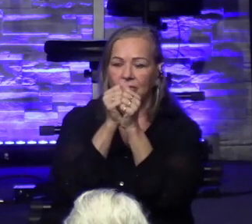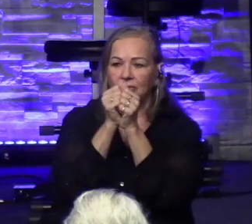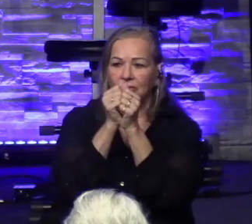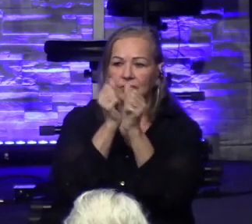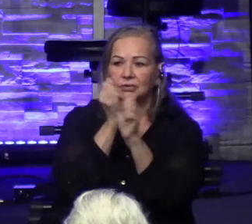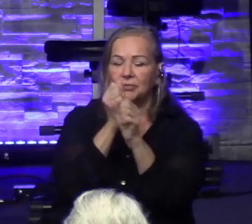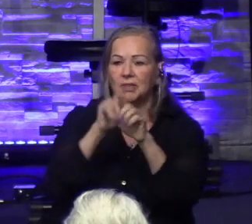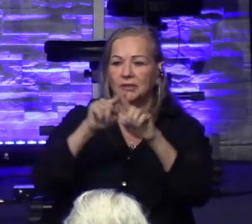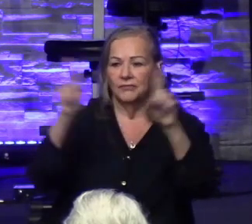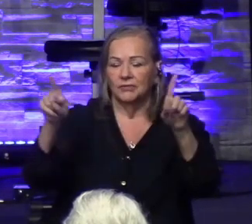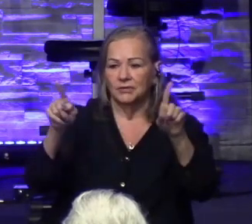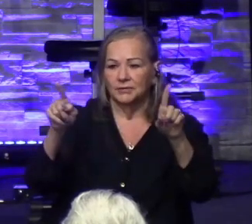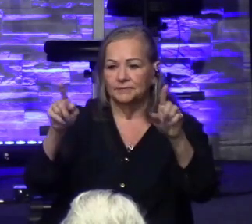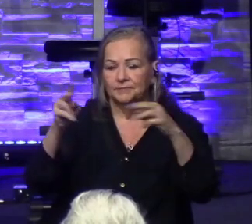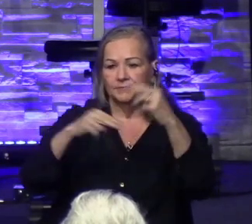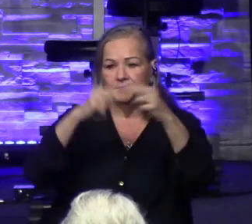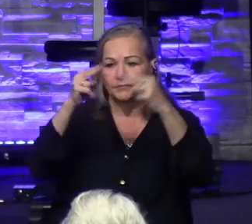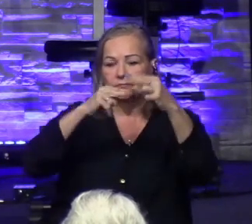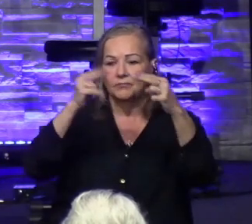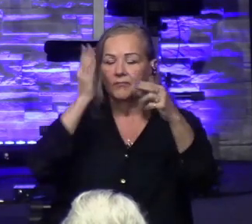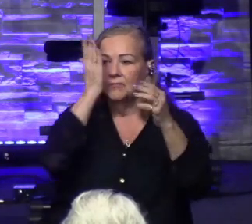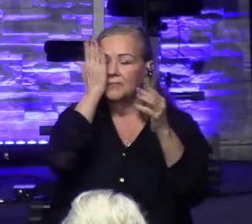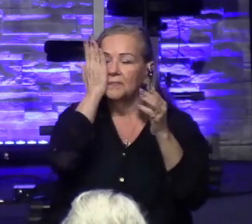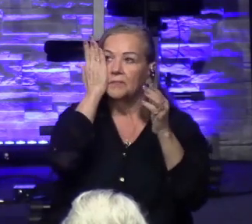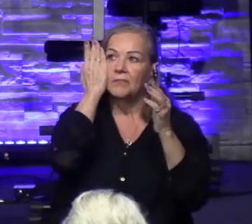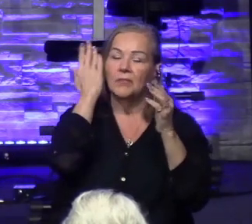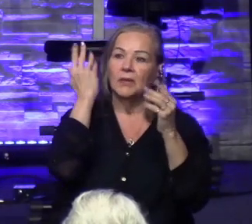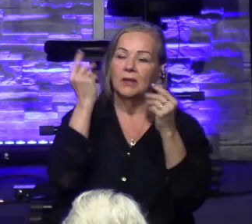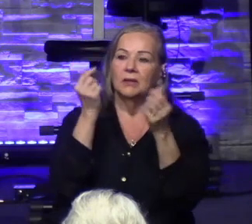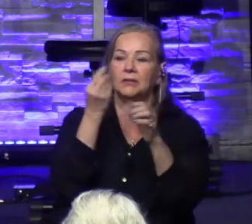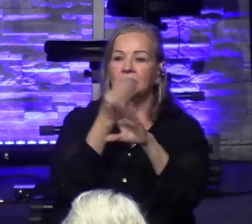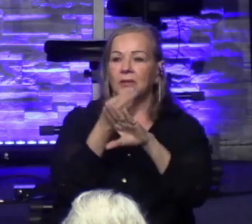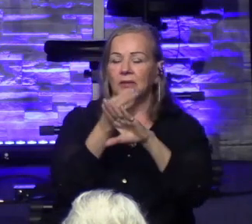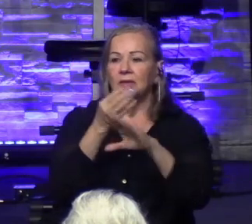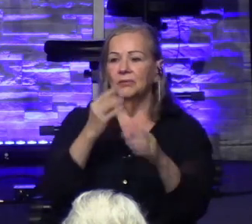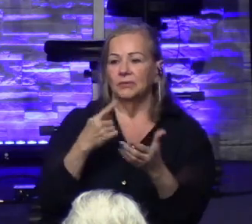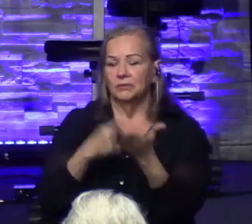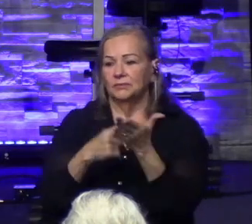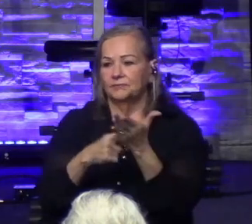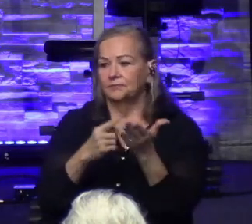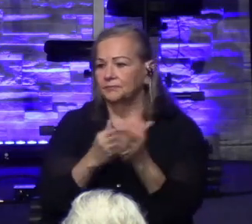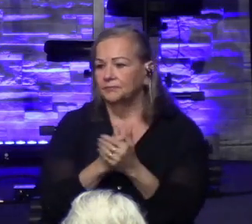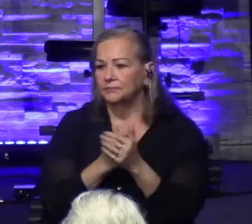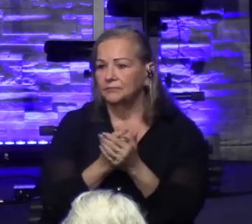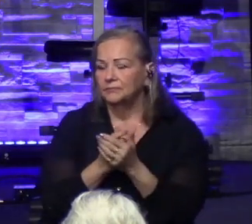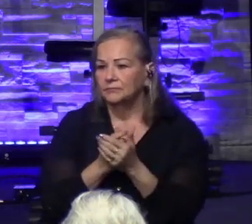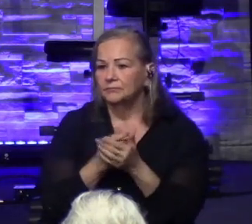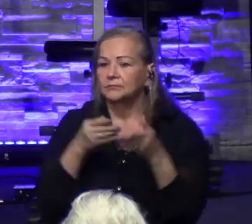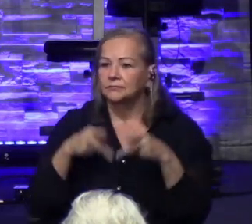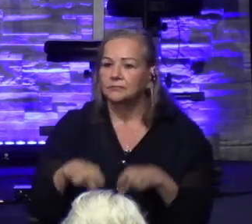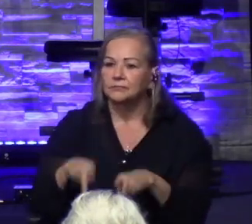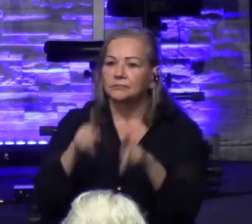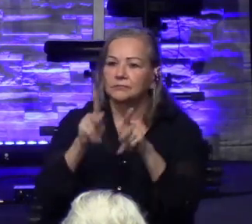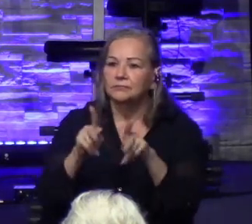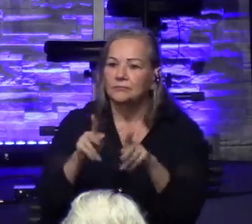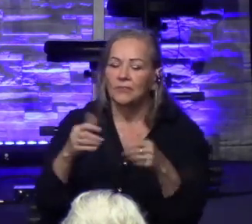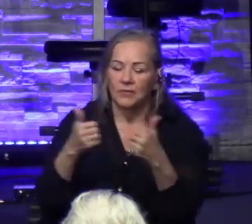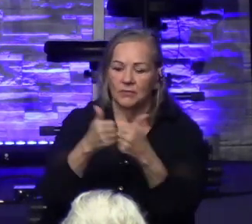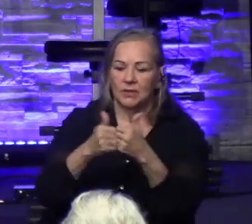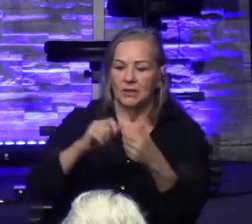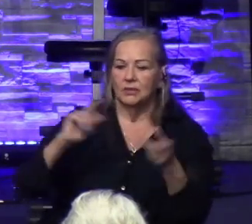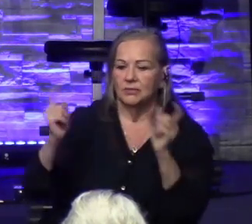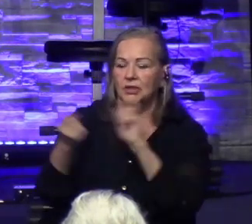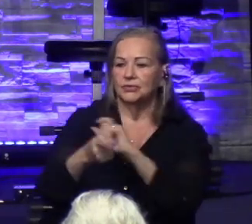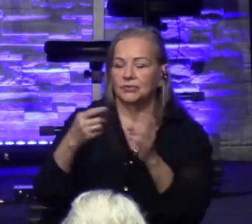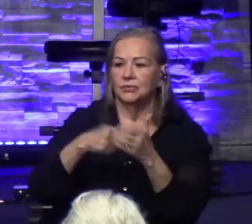This building fund that we're talking about is going allow us to be a game changer here in the church